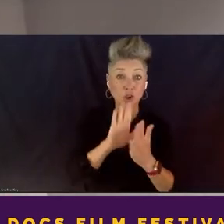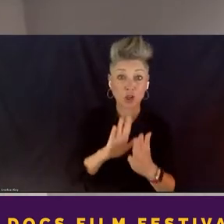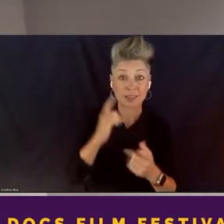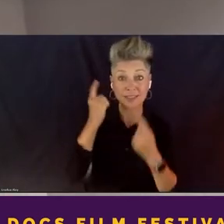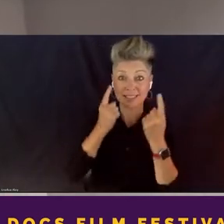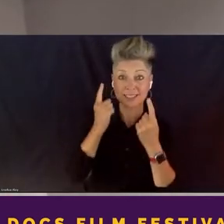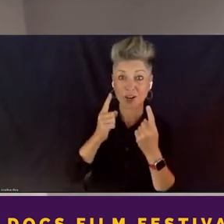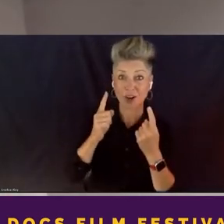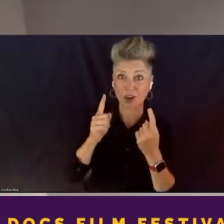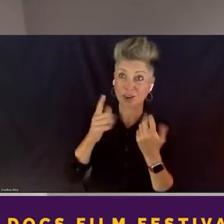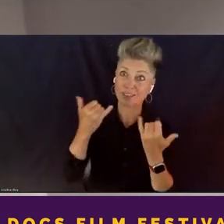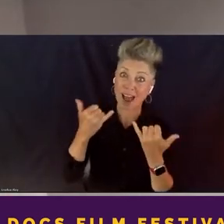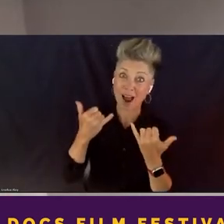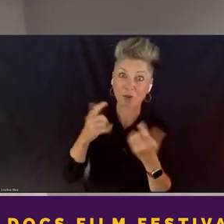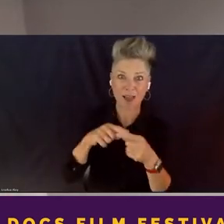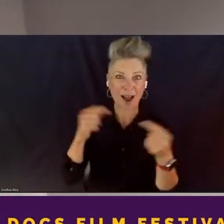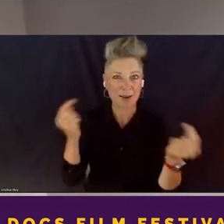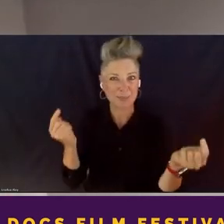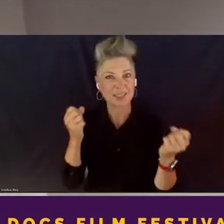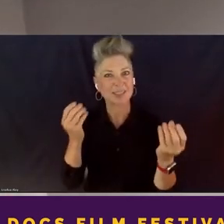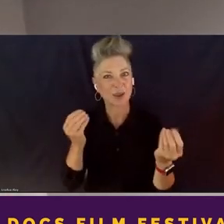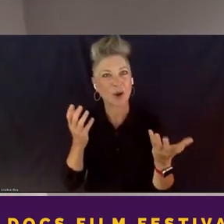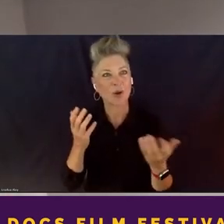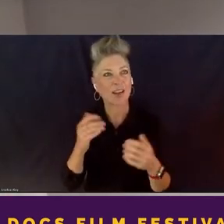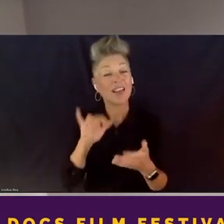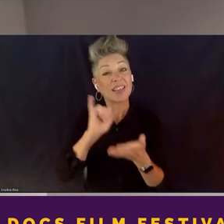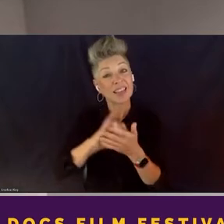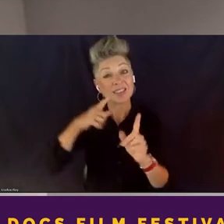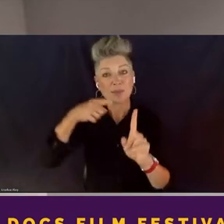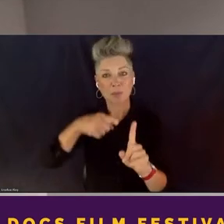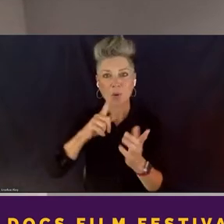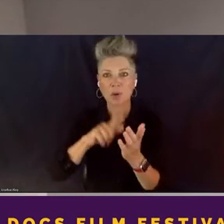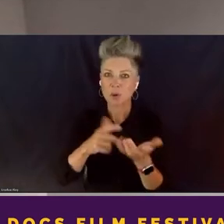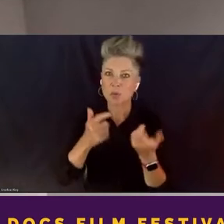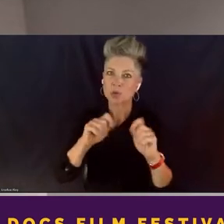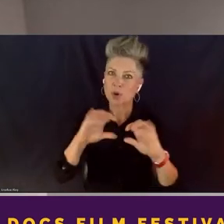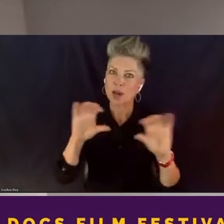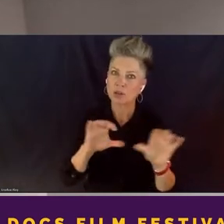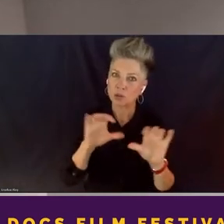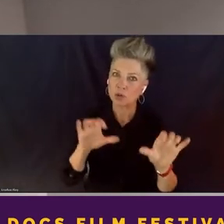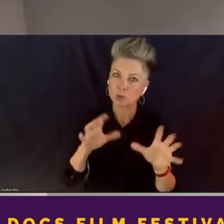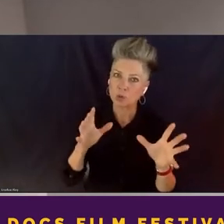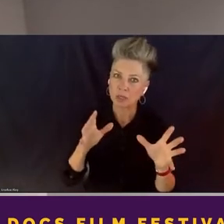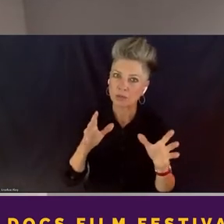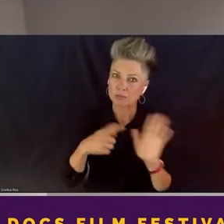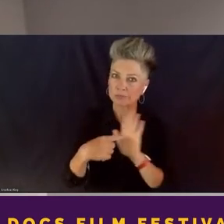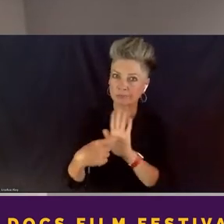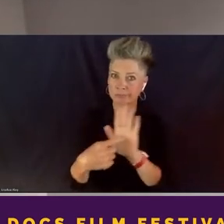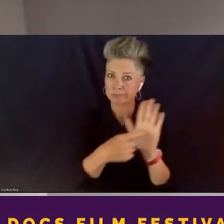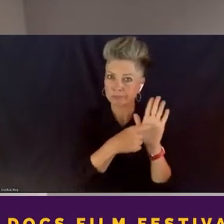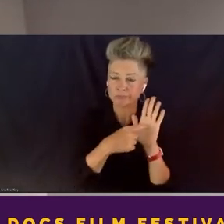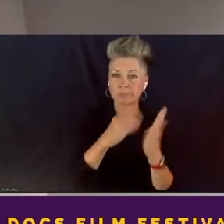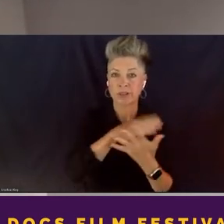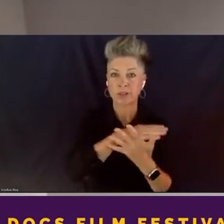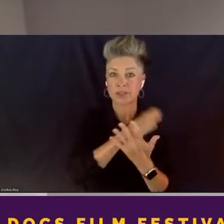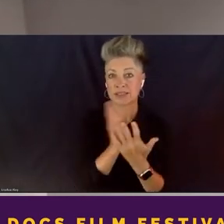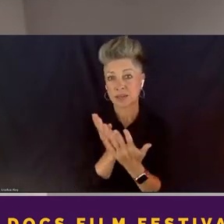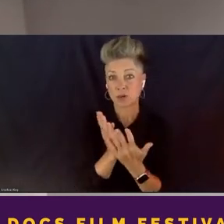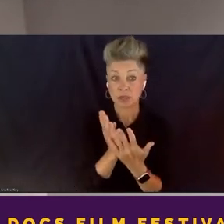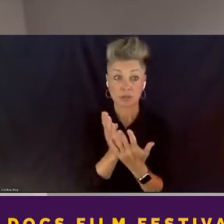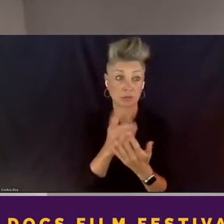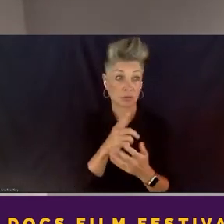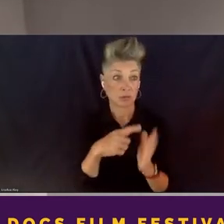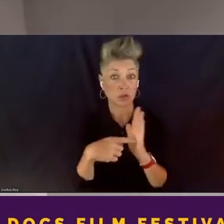leads pretty directly into some of what we're trying to do in terms of getting the, the series in front of law students, and that was always kind of a